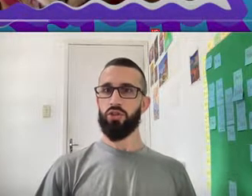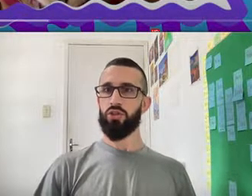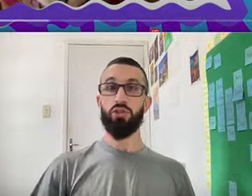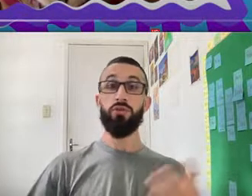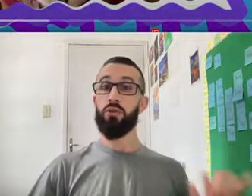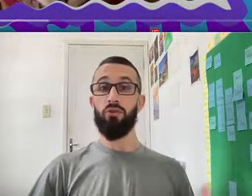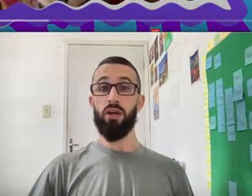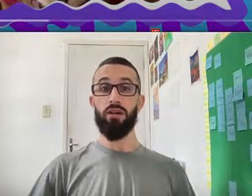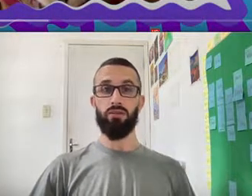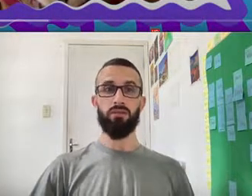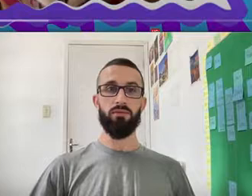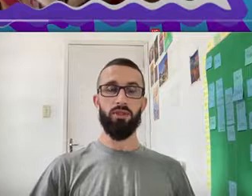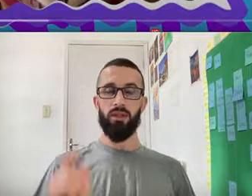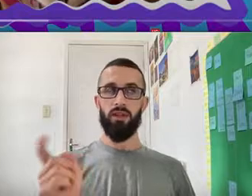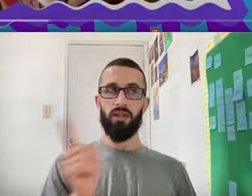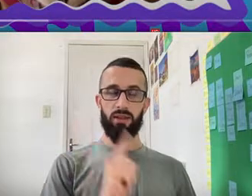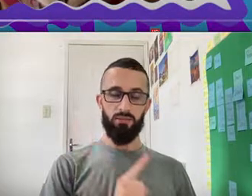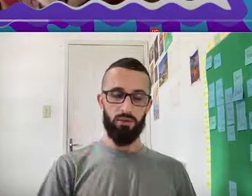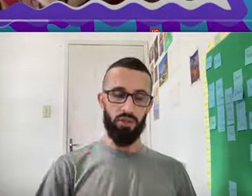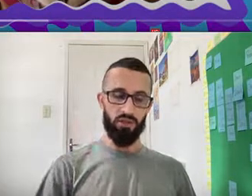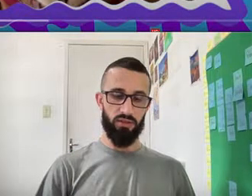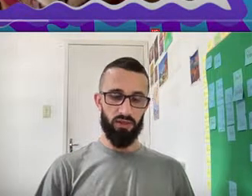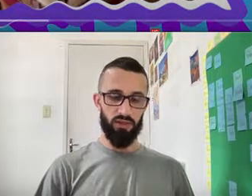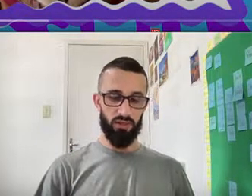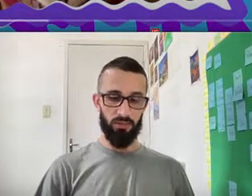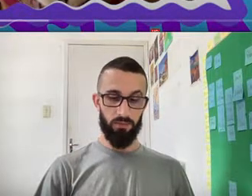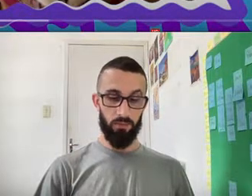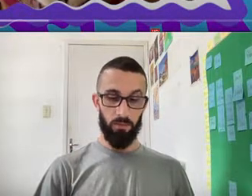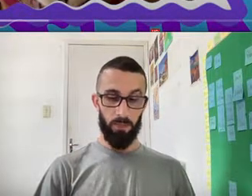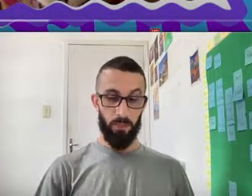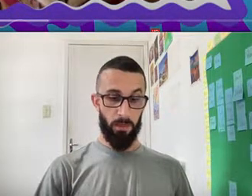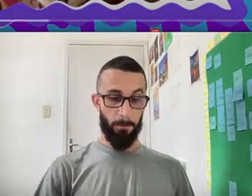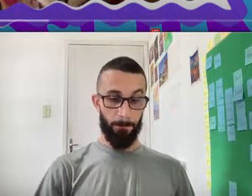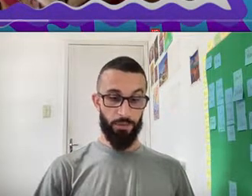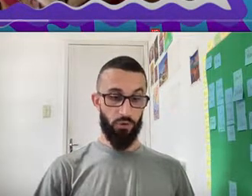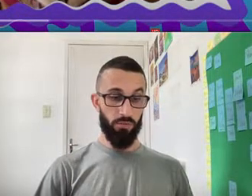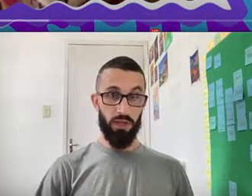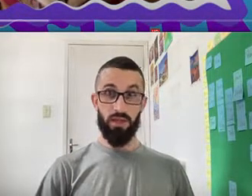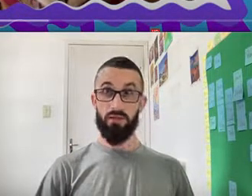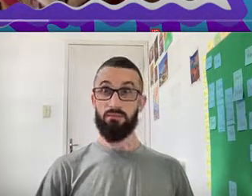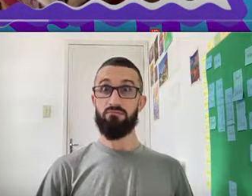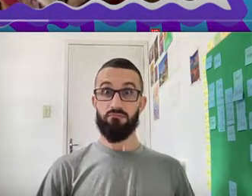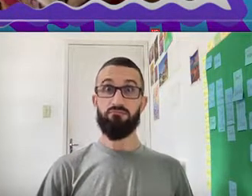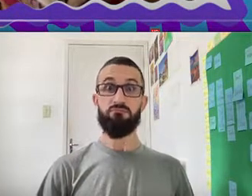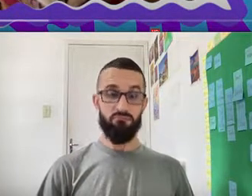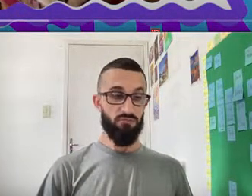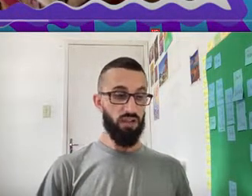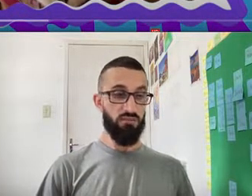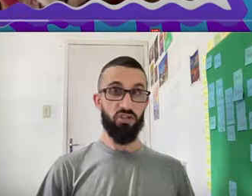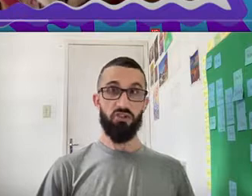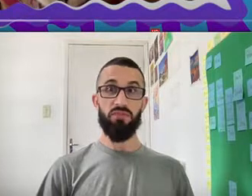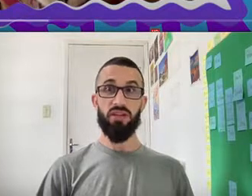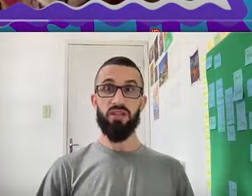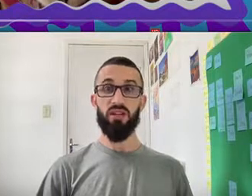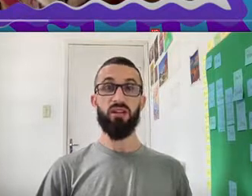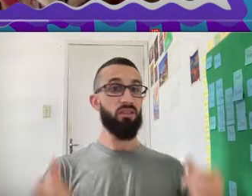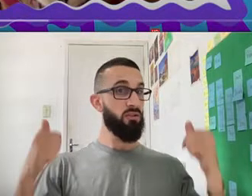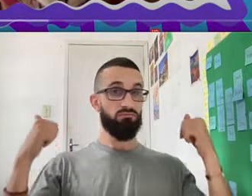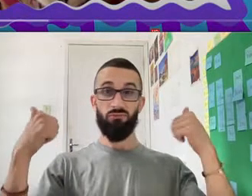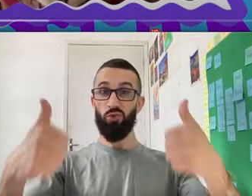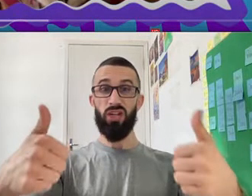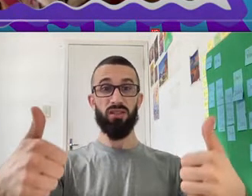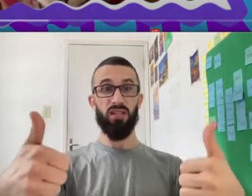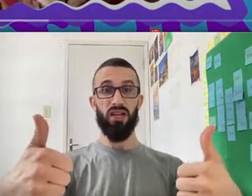Two For One And Then Rochelle Says Mandou Bem Mandou Bem